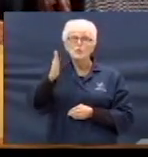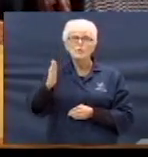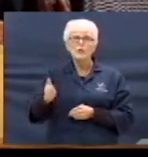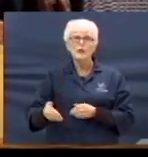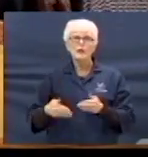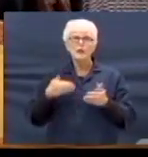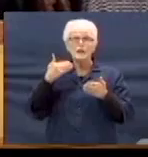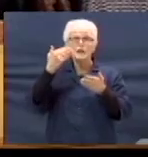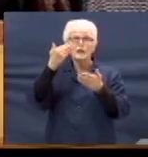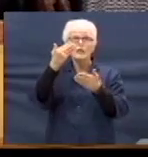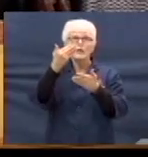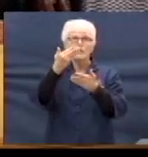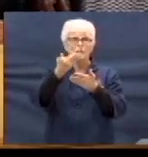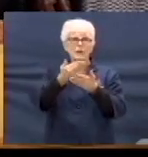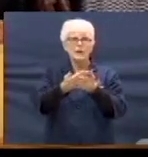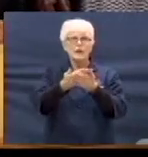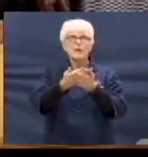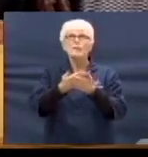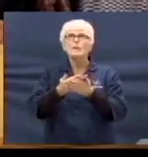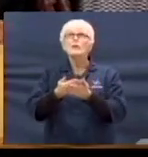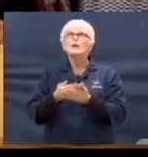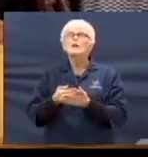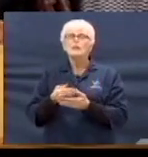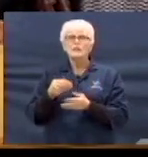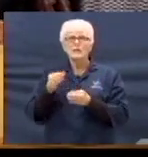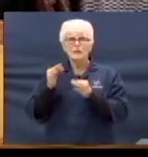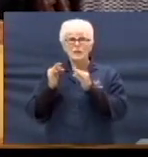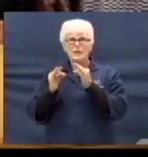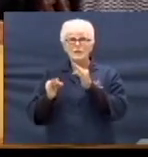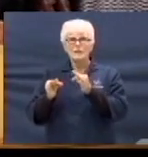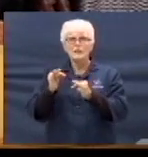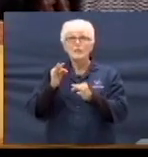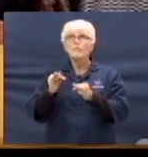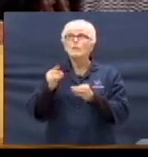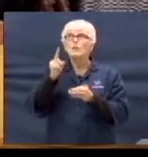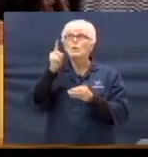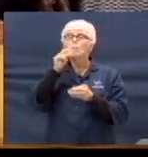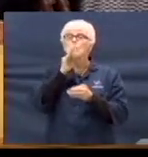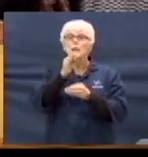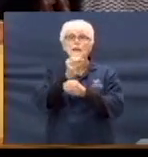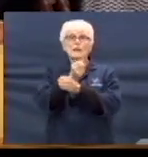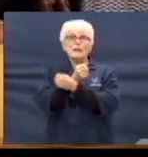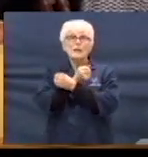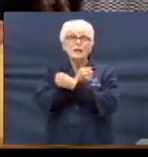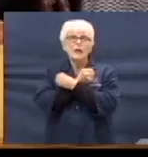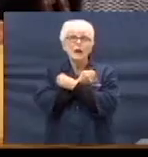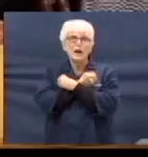if you faint not.